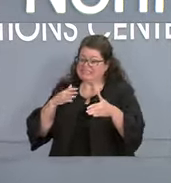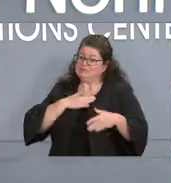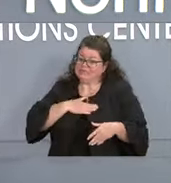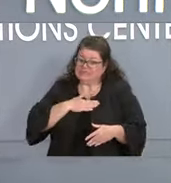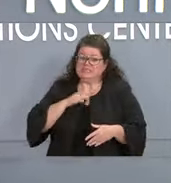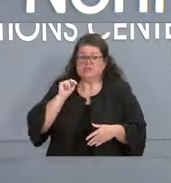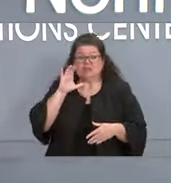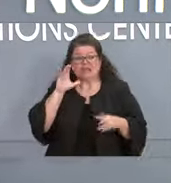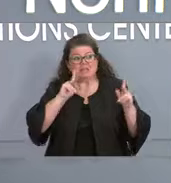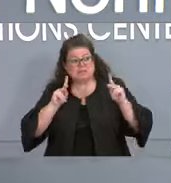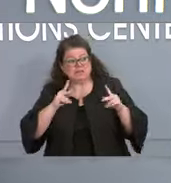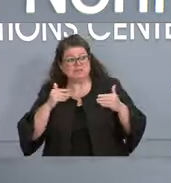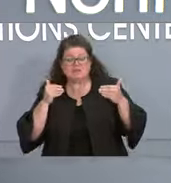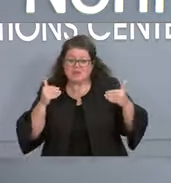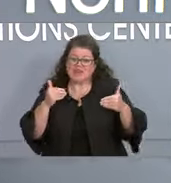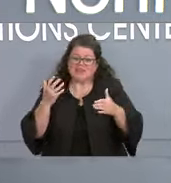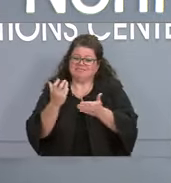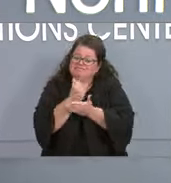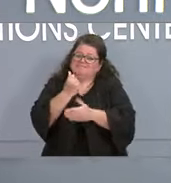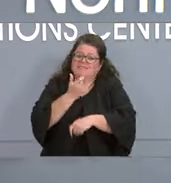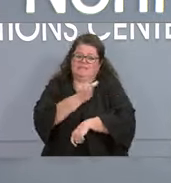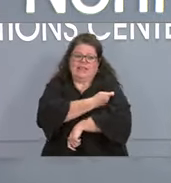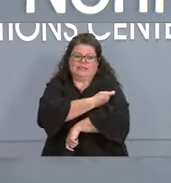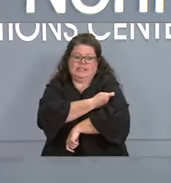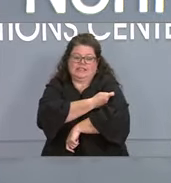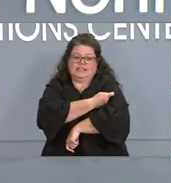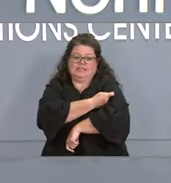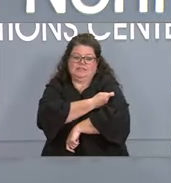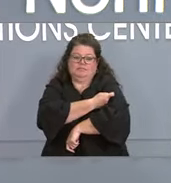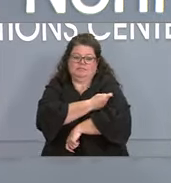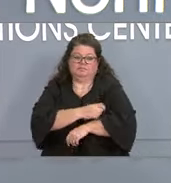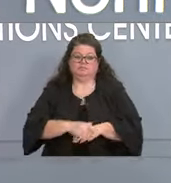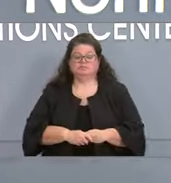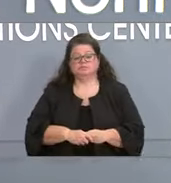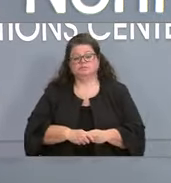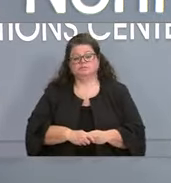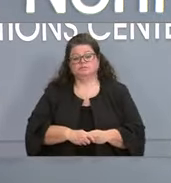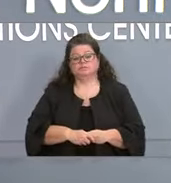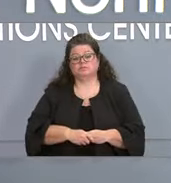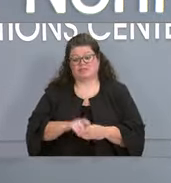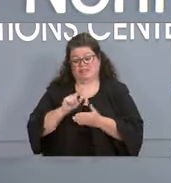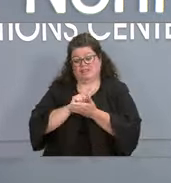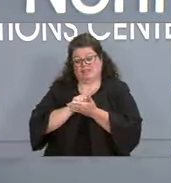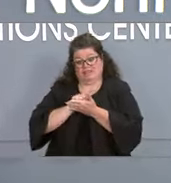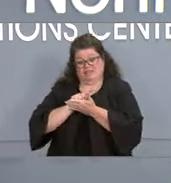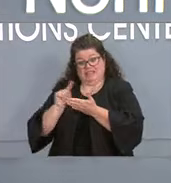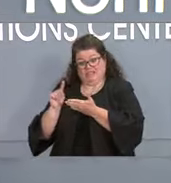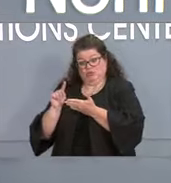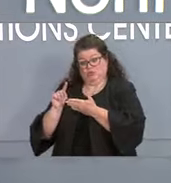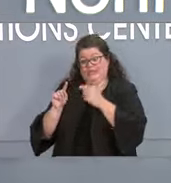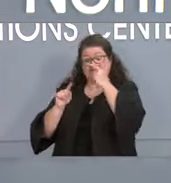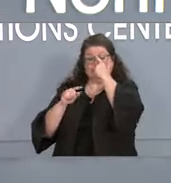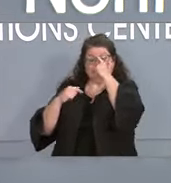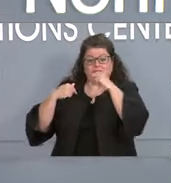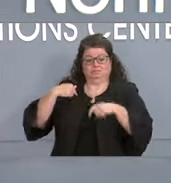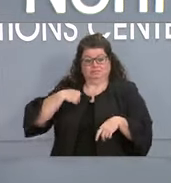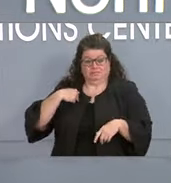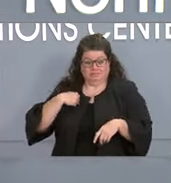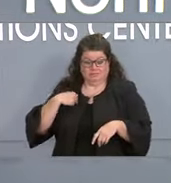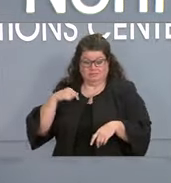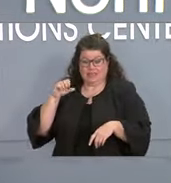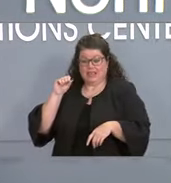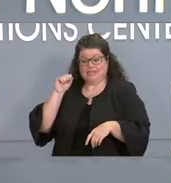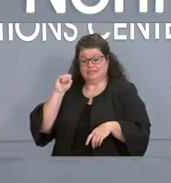decision to get vaccinated. This week, Secretary Mandy Cohen and I are sharing a letter with faith leaders